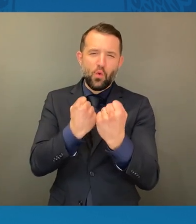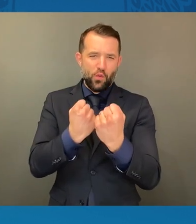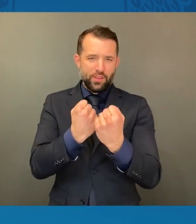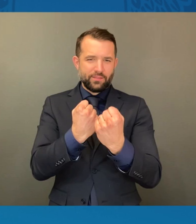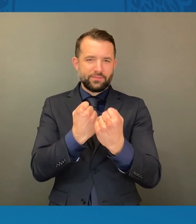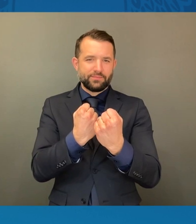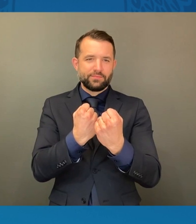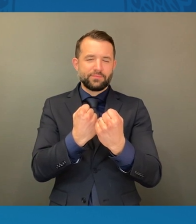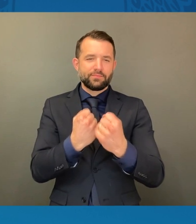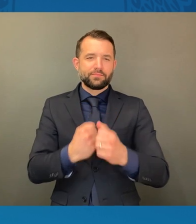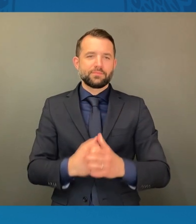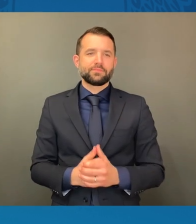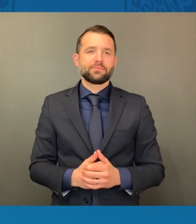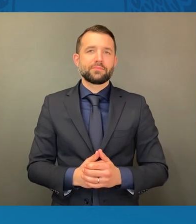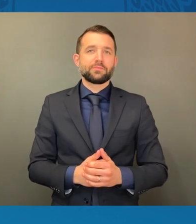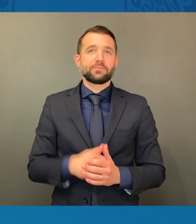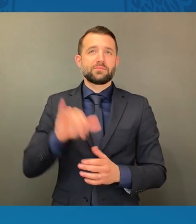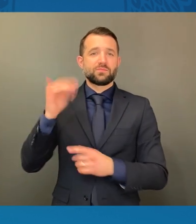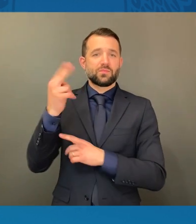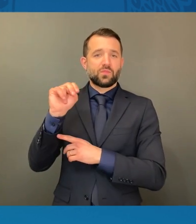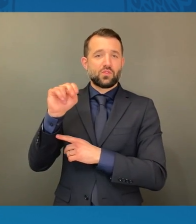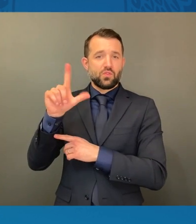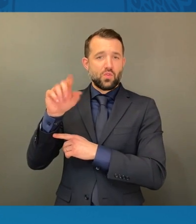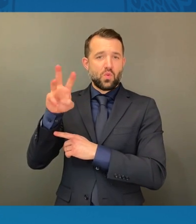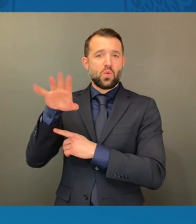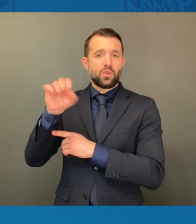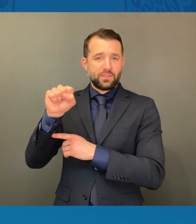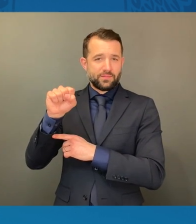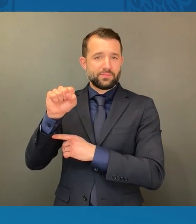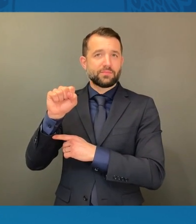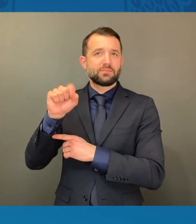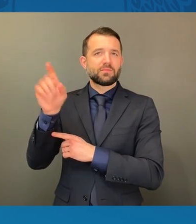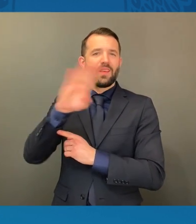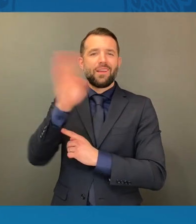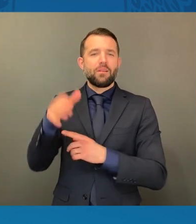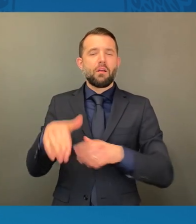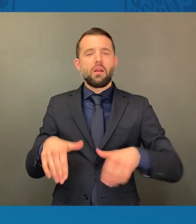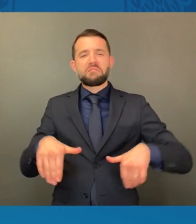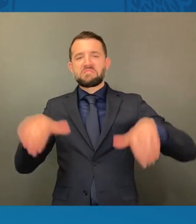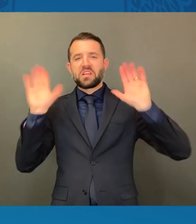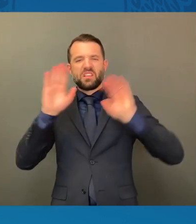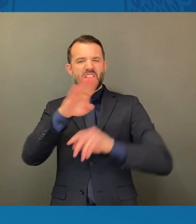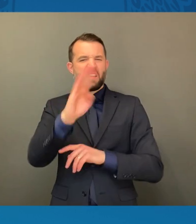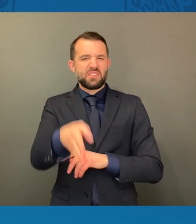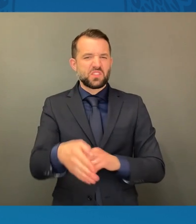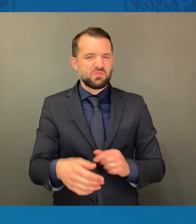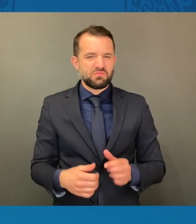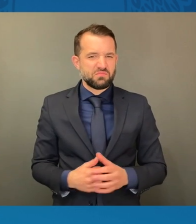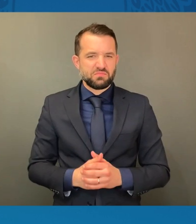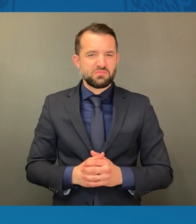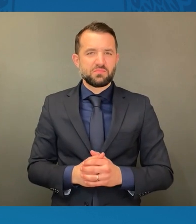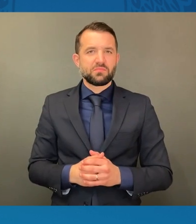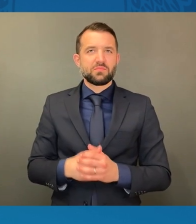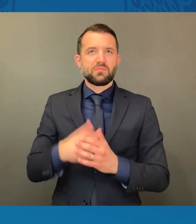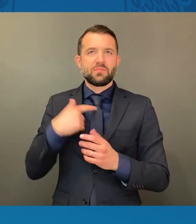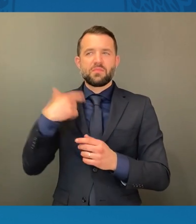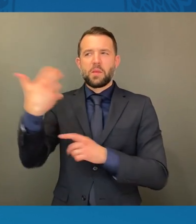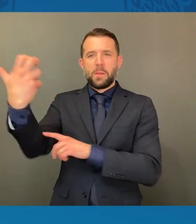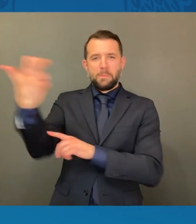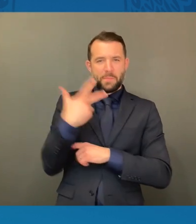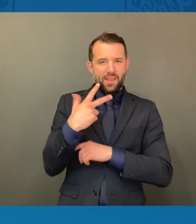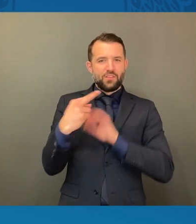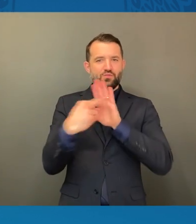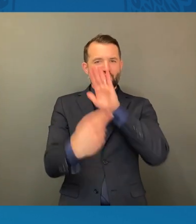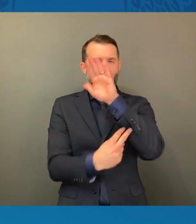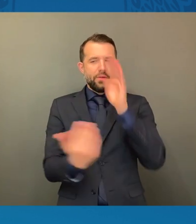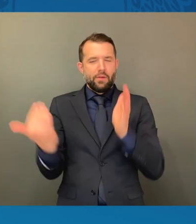John Lewis, well, he never gave up the fight. He returned to this bridge again and